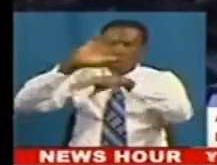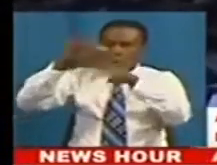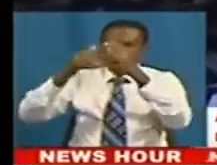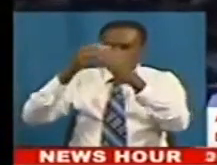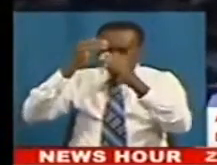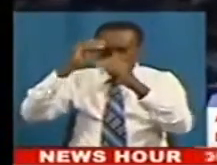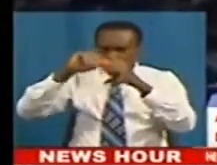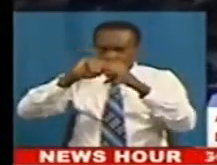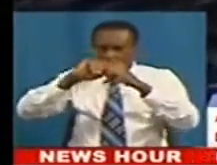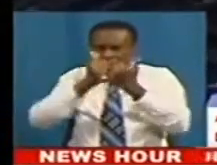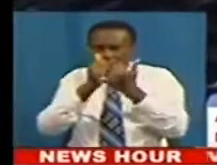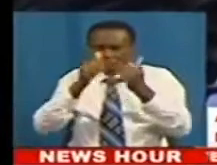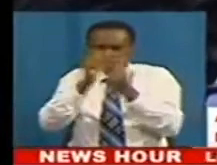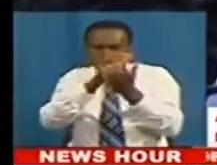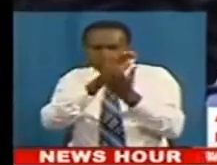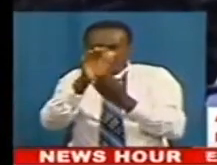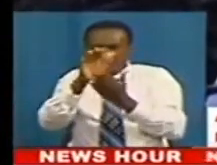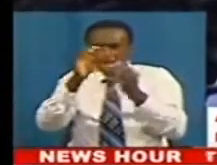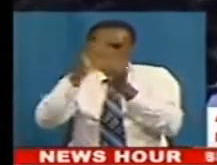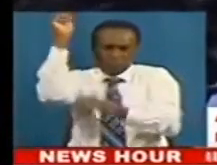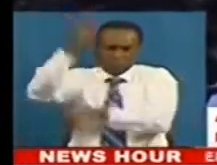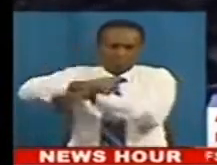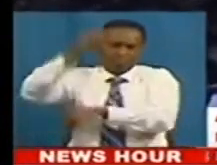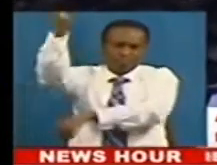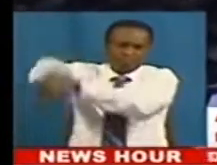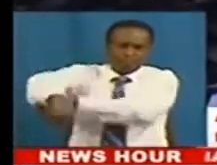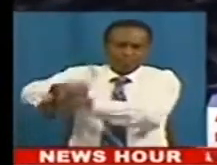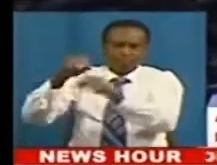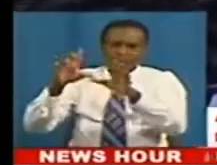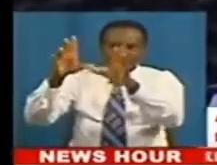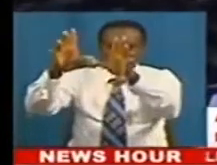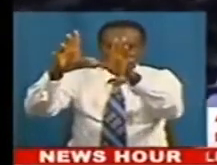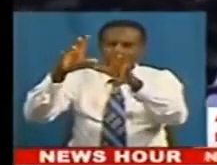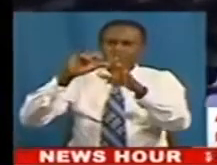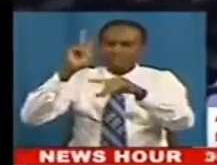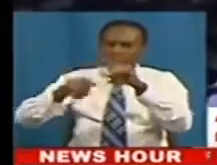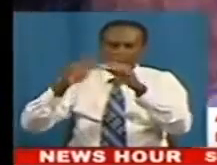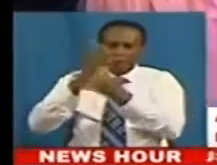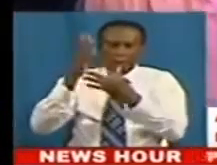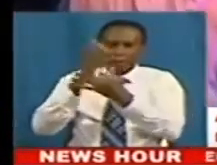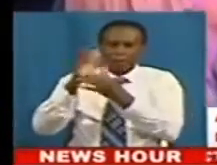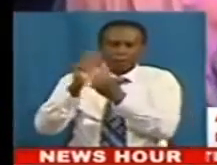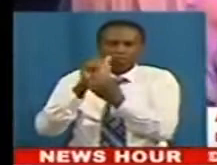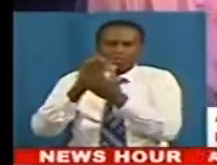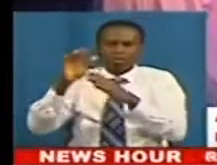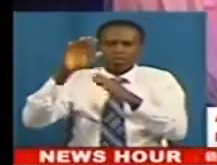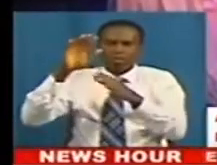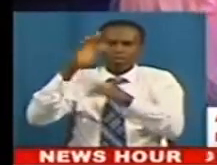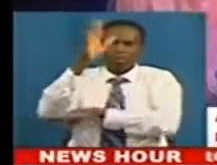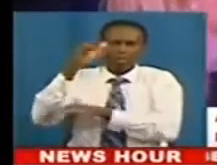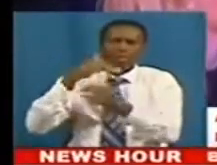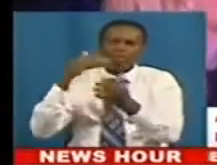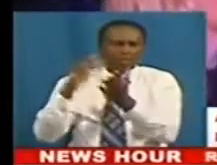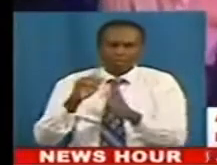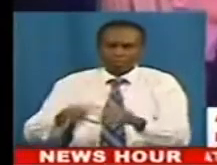develop computer models that help us predict pest development in each region, district, and village of Ghana. The British High Commissioner